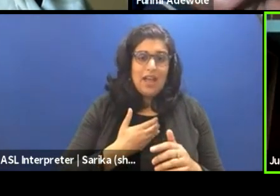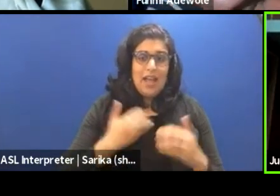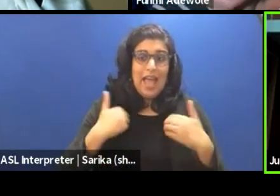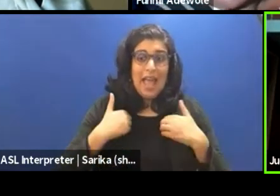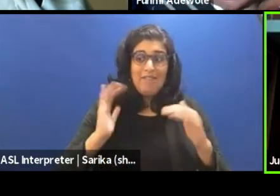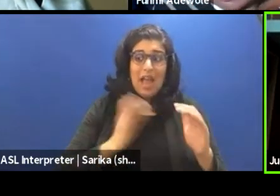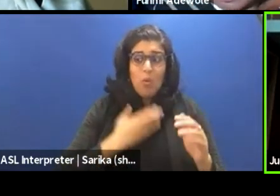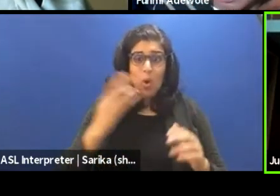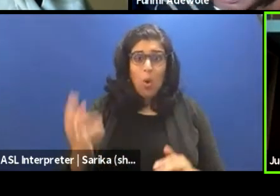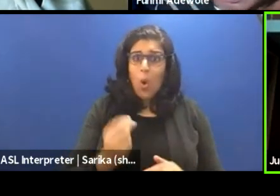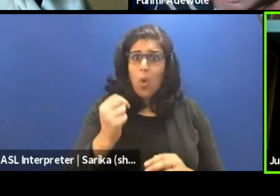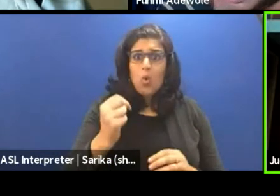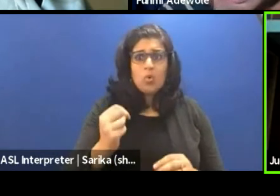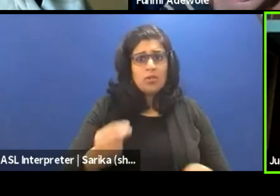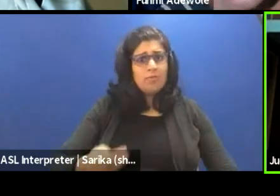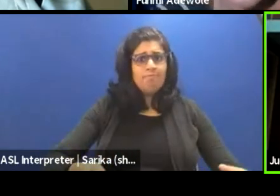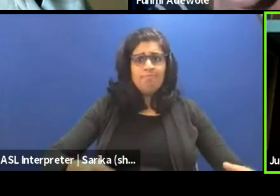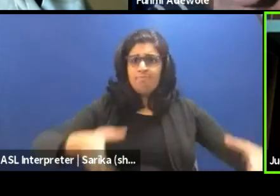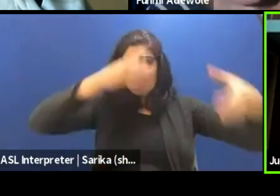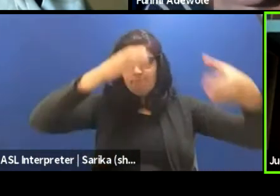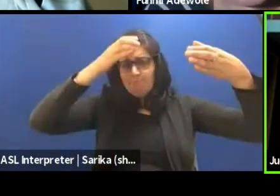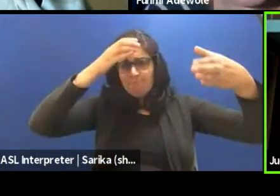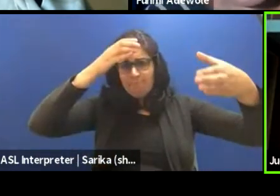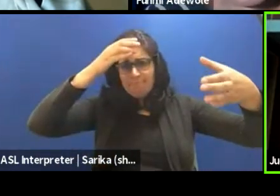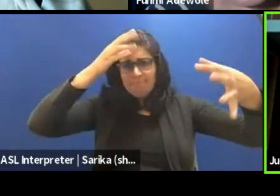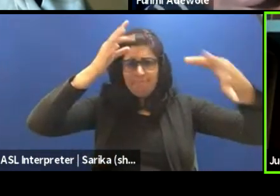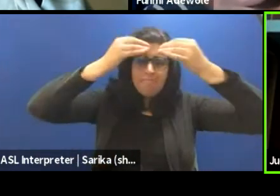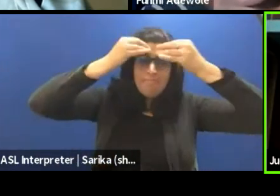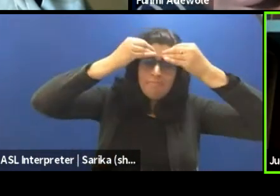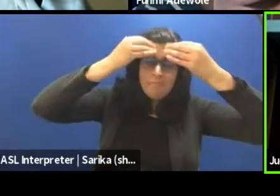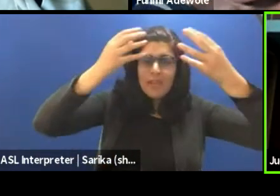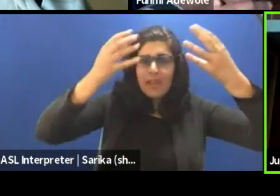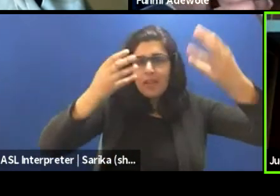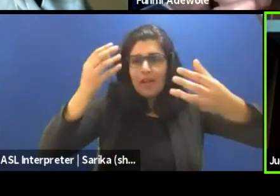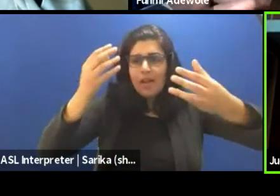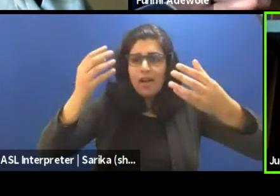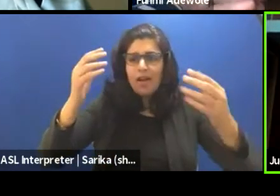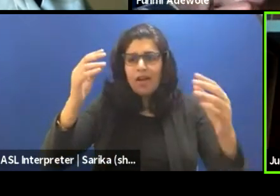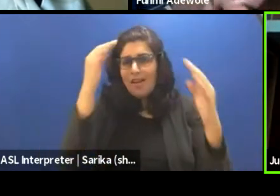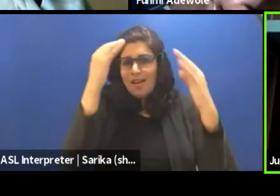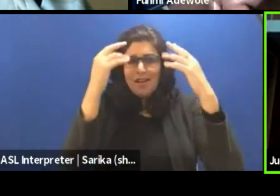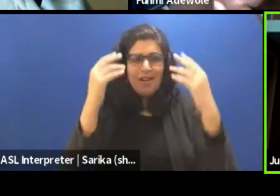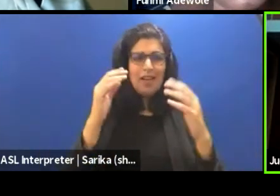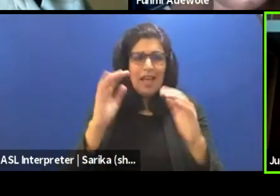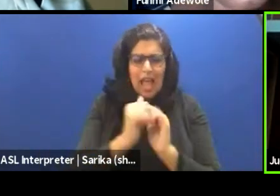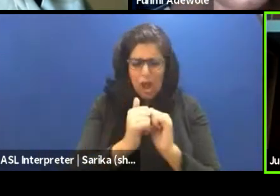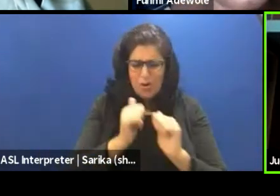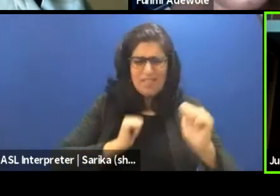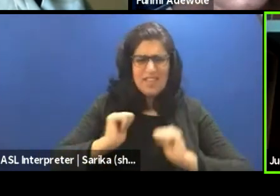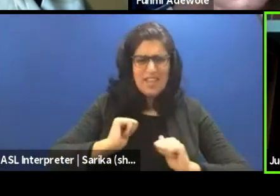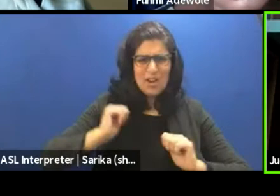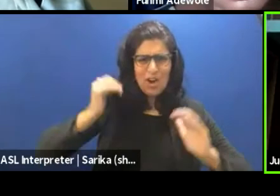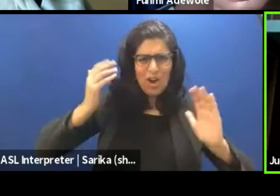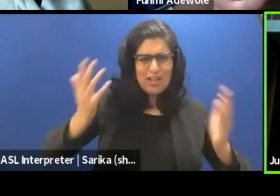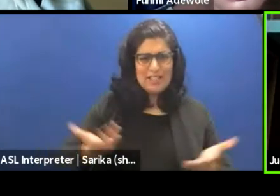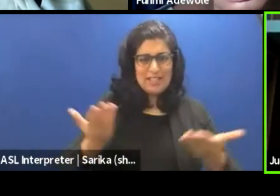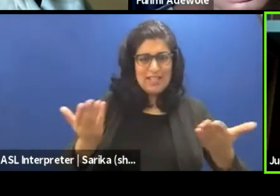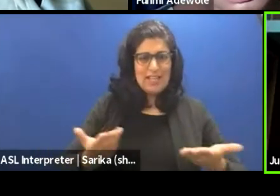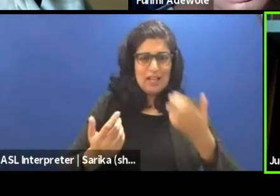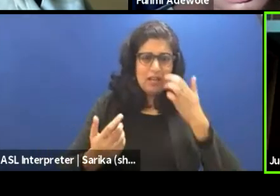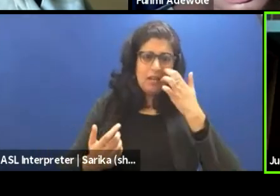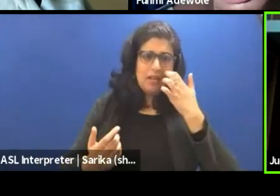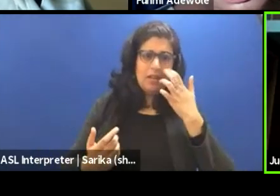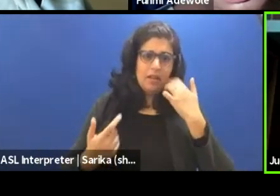understanding, constructs, ways? Because remember, how, how did theater, how did theater exist here? You know, I went to the